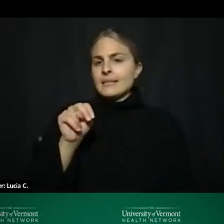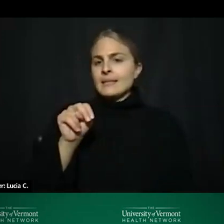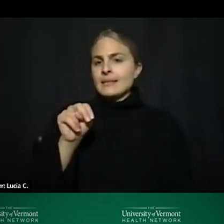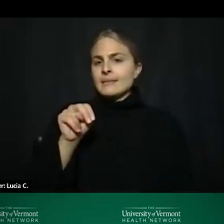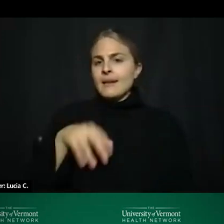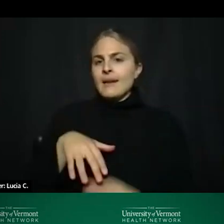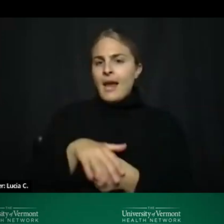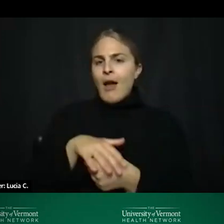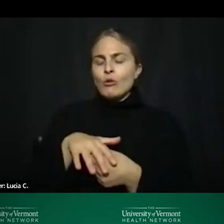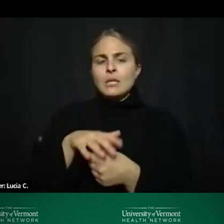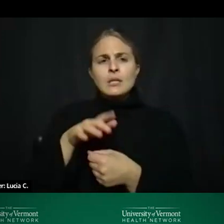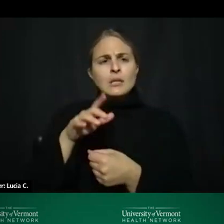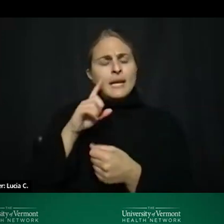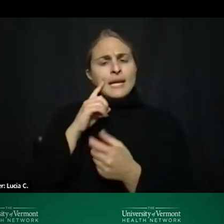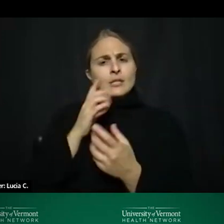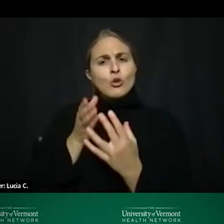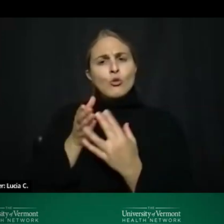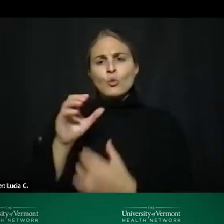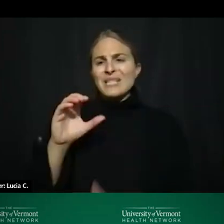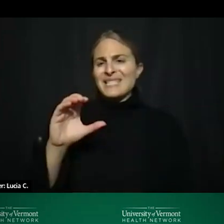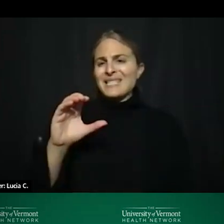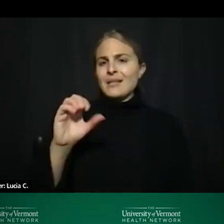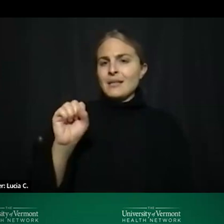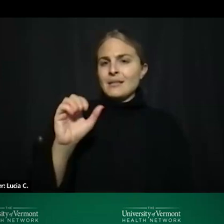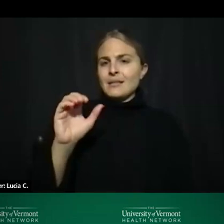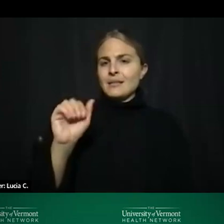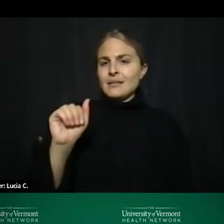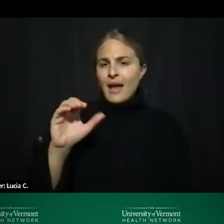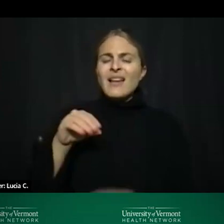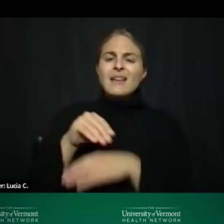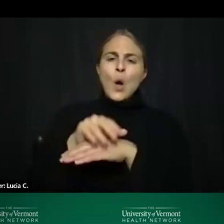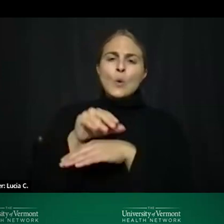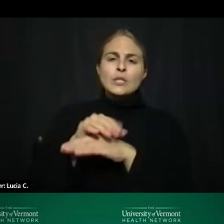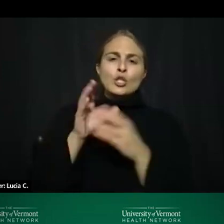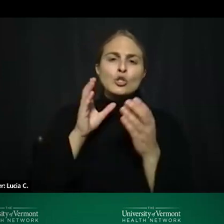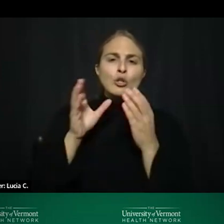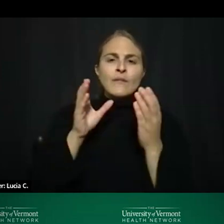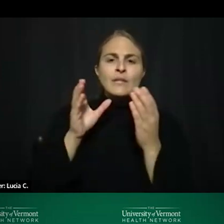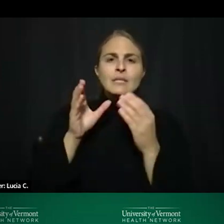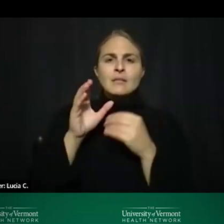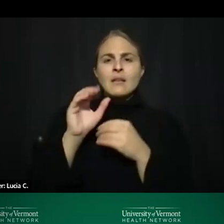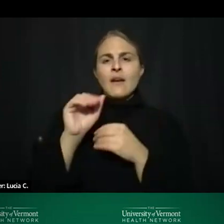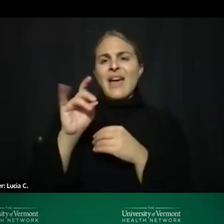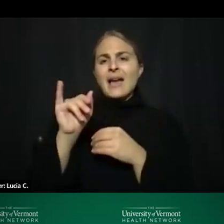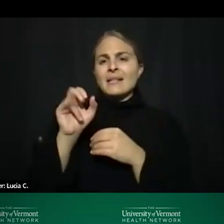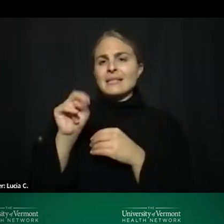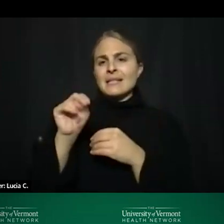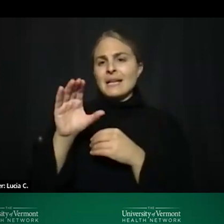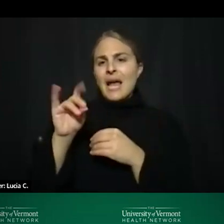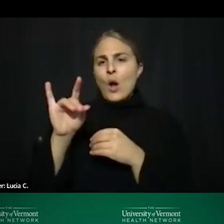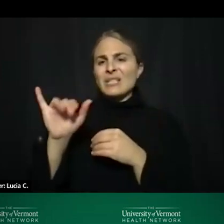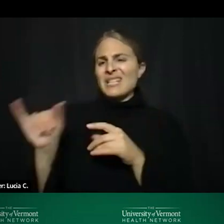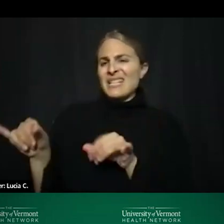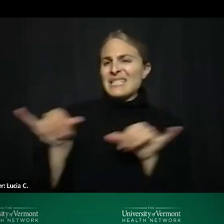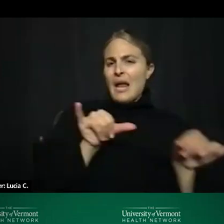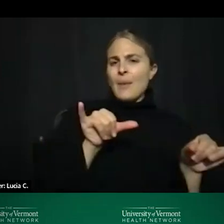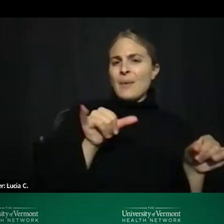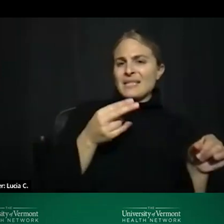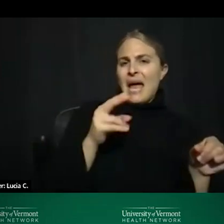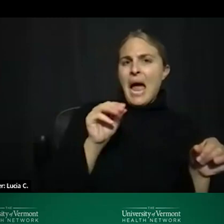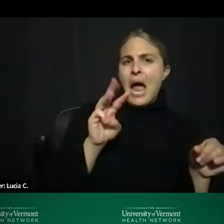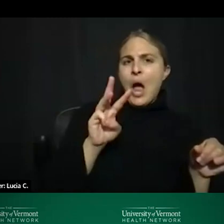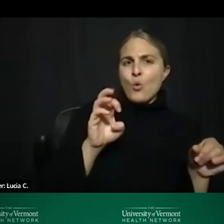through um csac uh counseling services of addison county which is the howard equivalent in addison county